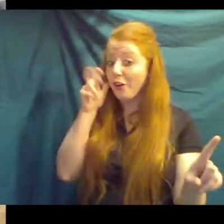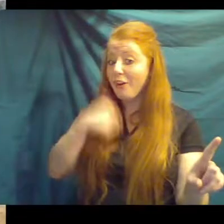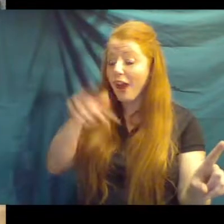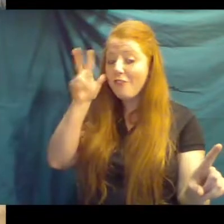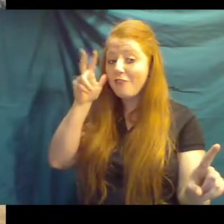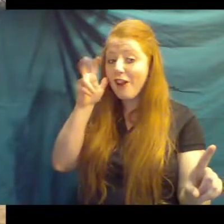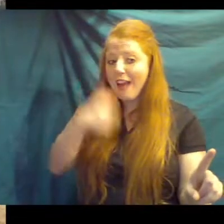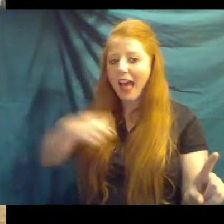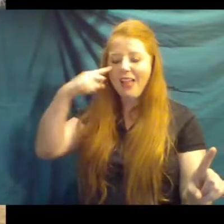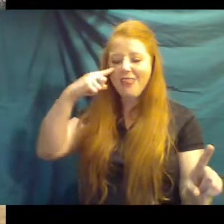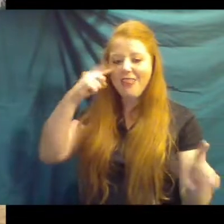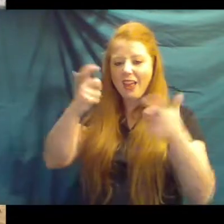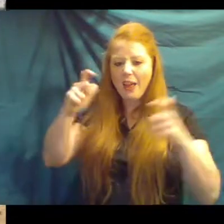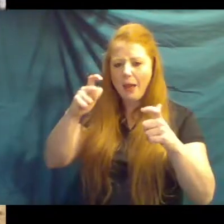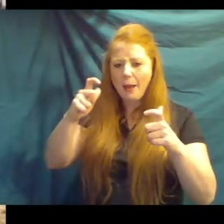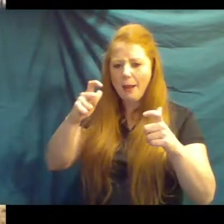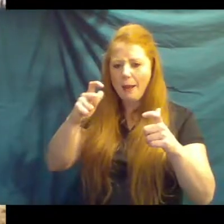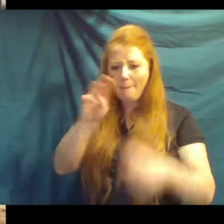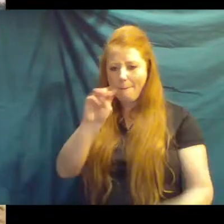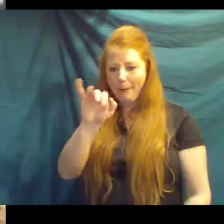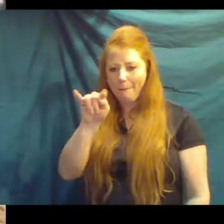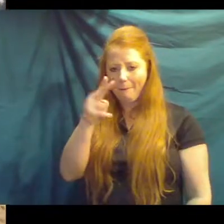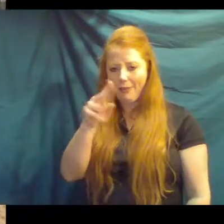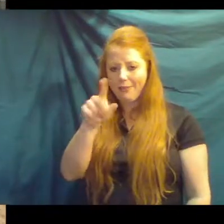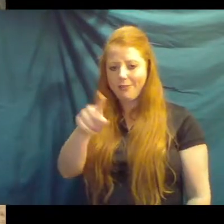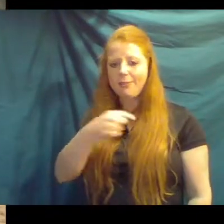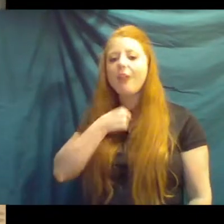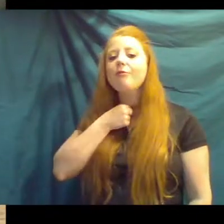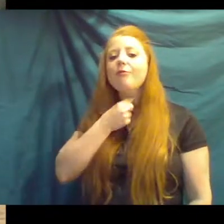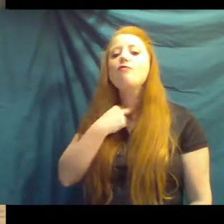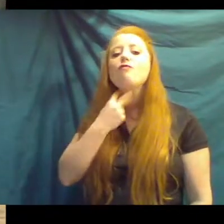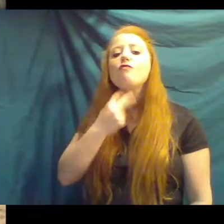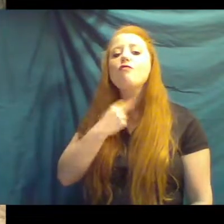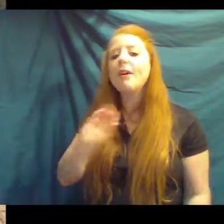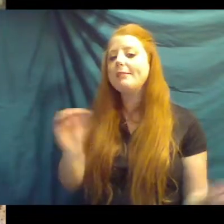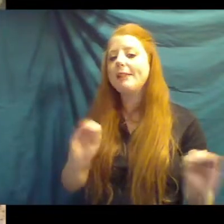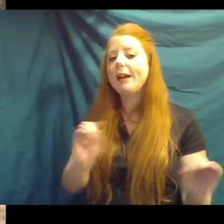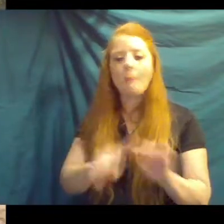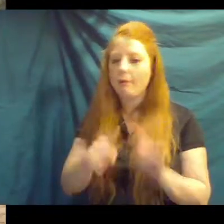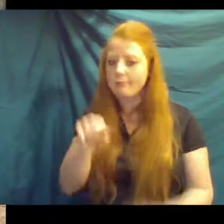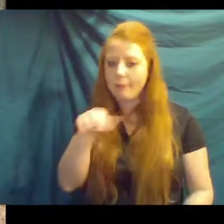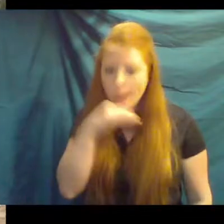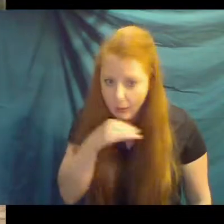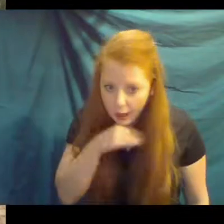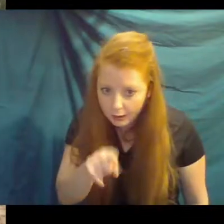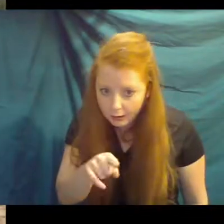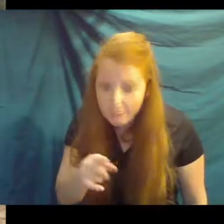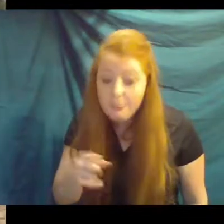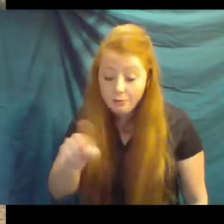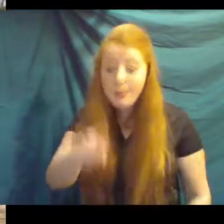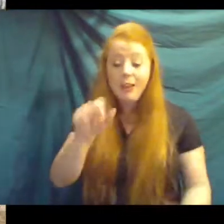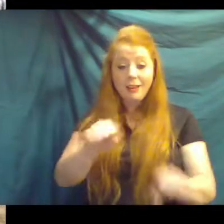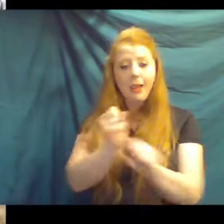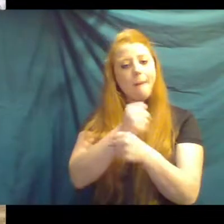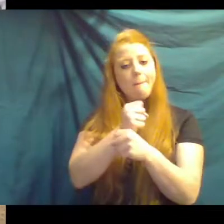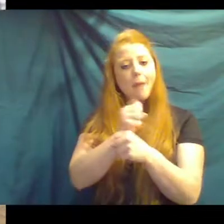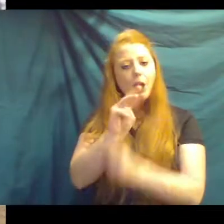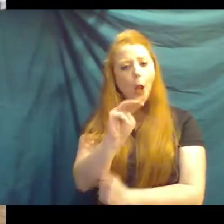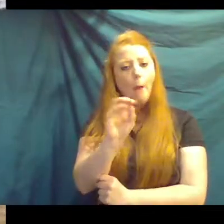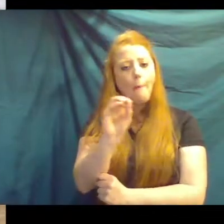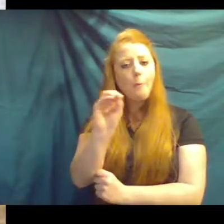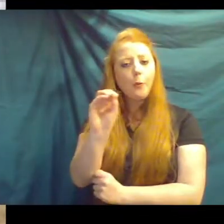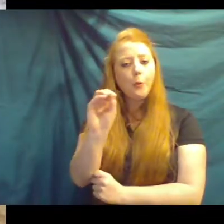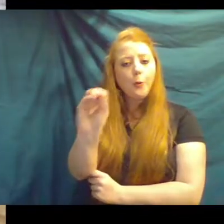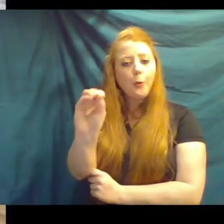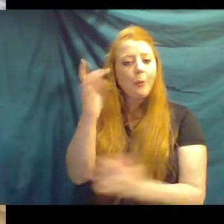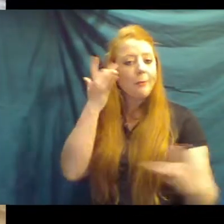I think a big myth out there is that giraffe do not have vocal cords, which is not true. They can make a mooing sound, but if